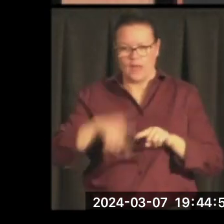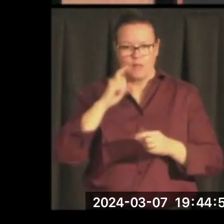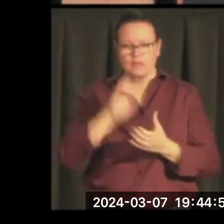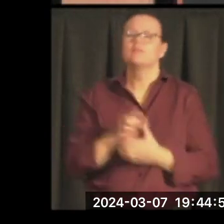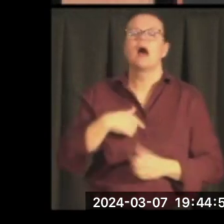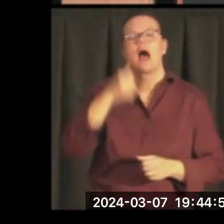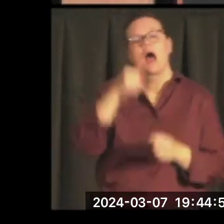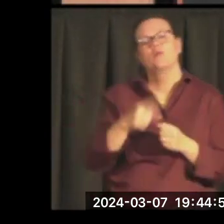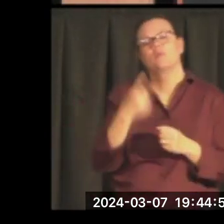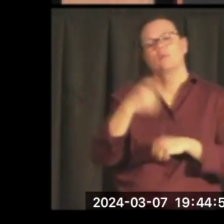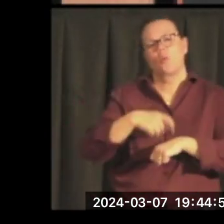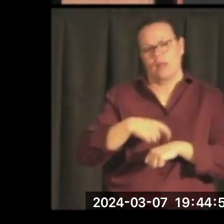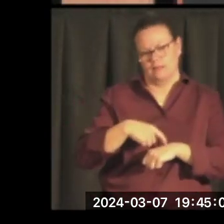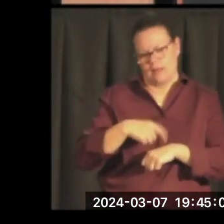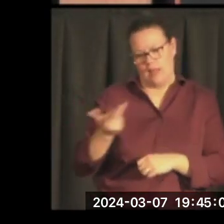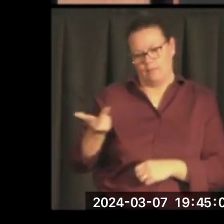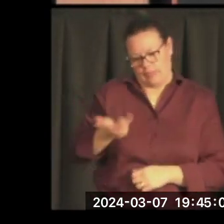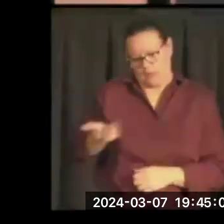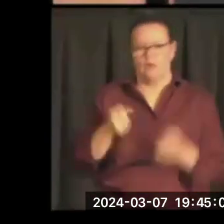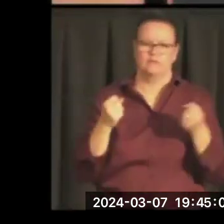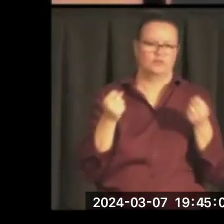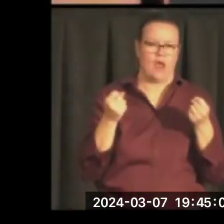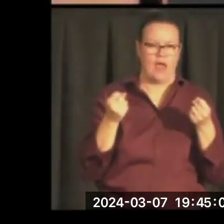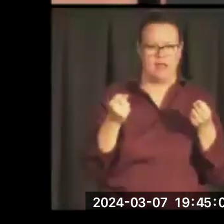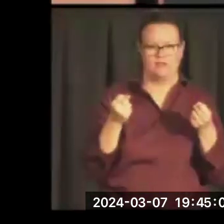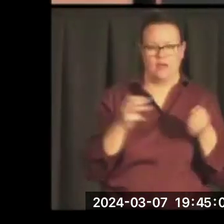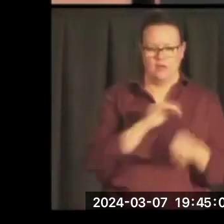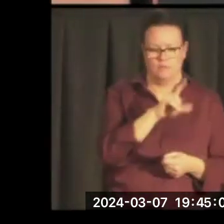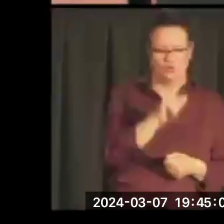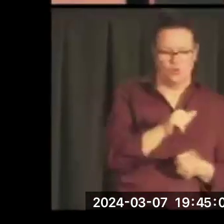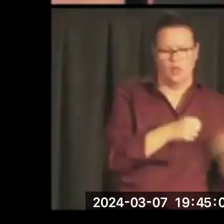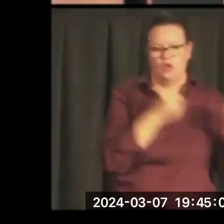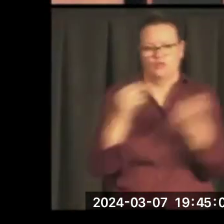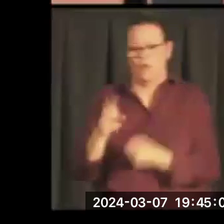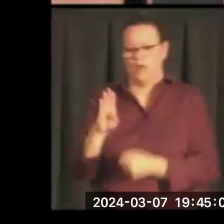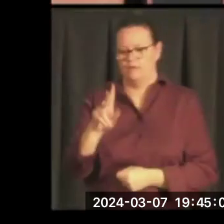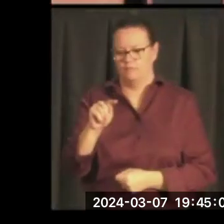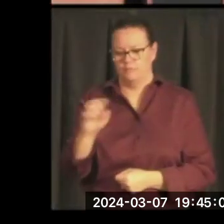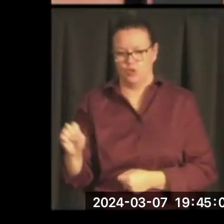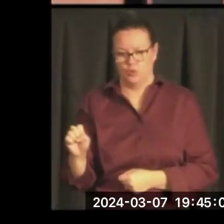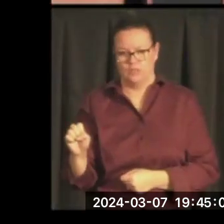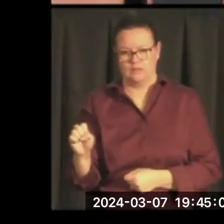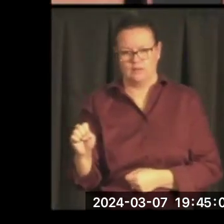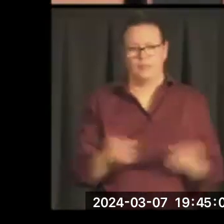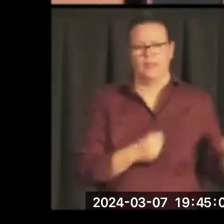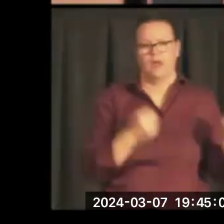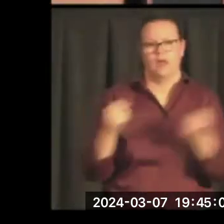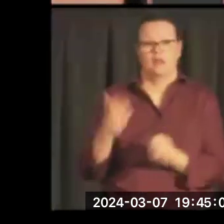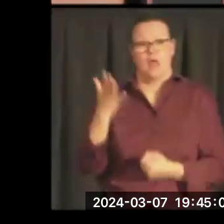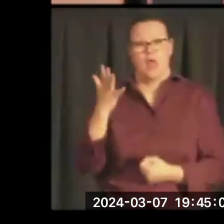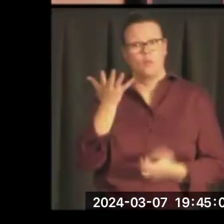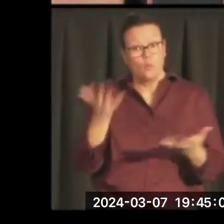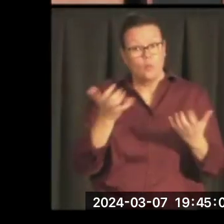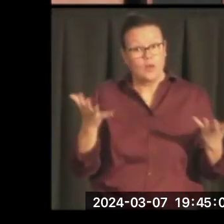Mike and Maureen Mansfield from Missoula to Butte. And they wanted to turn off at Drummond, go through